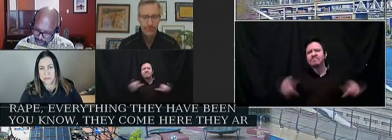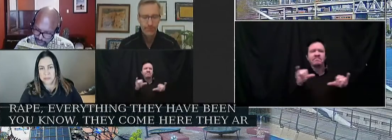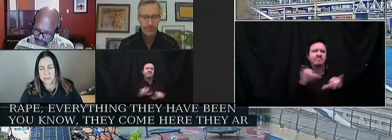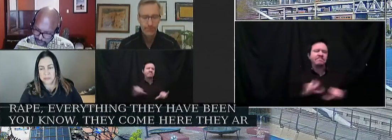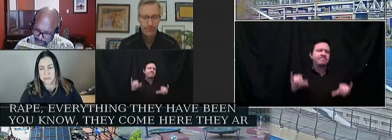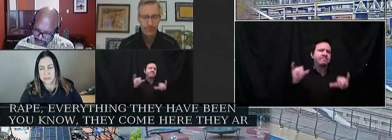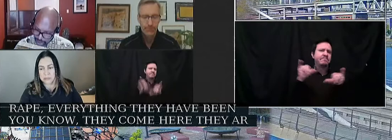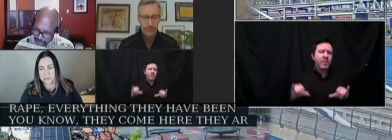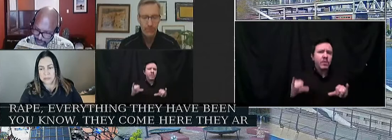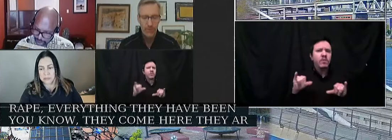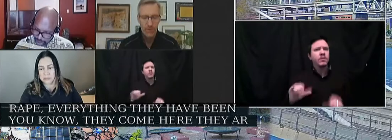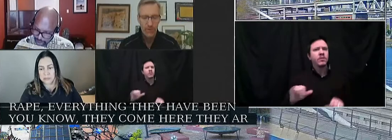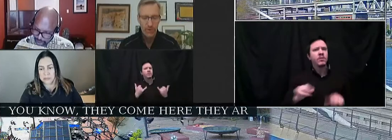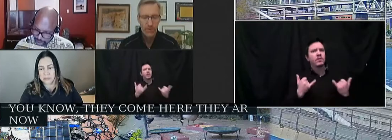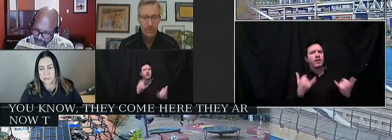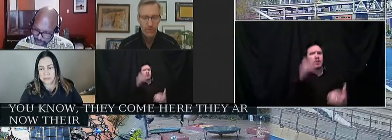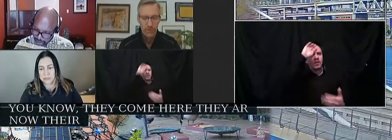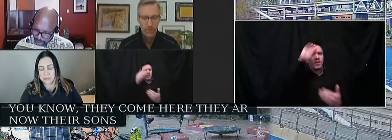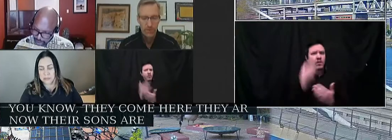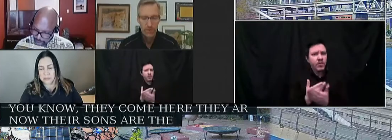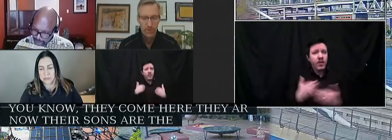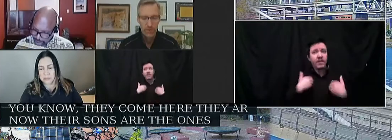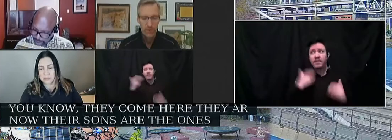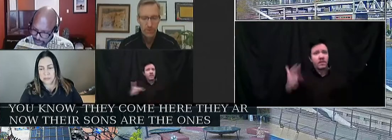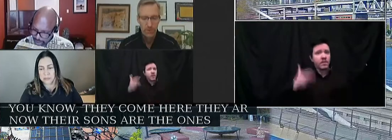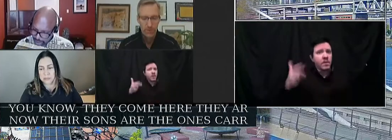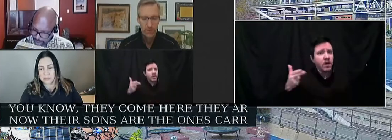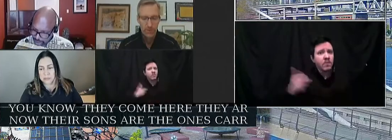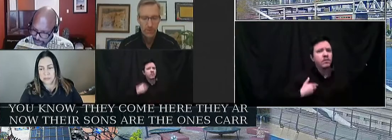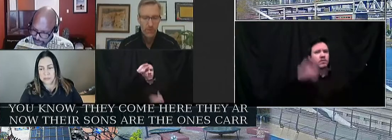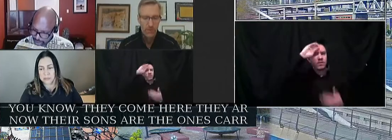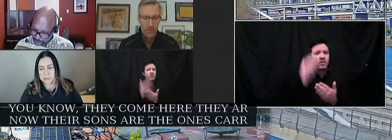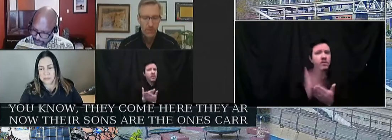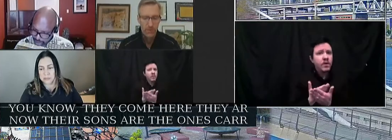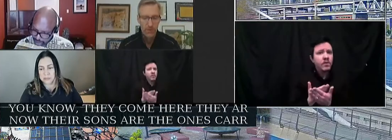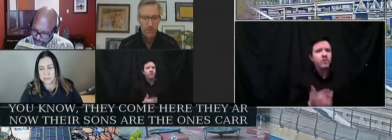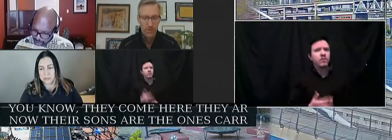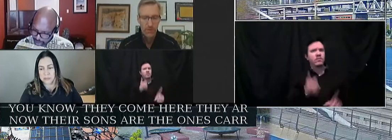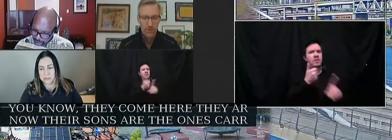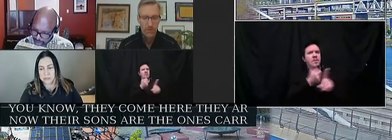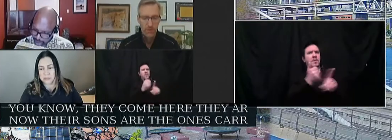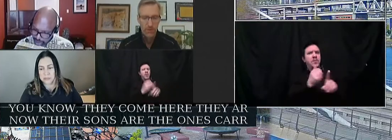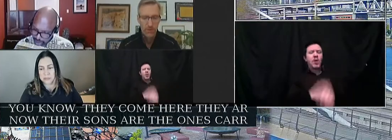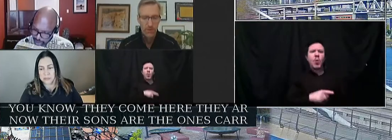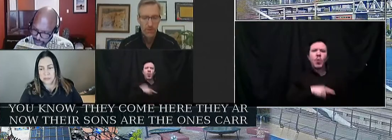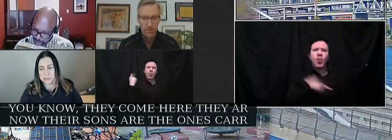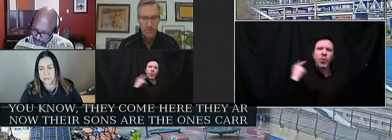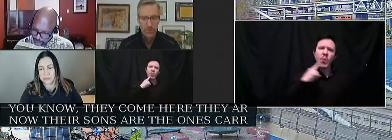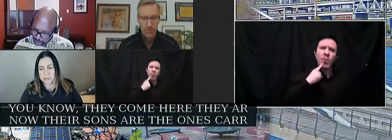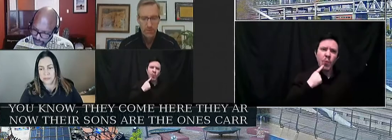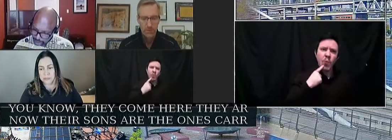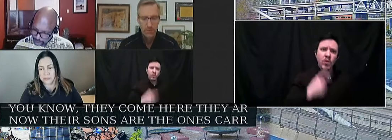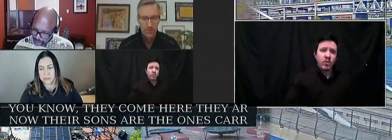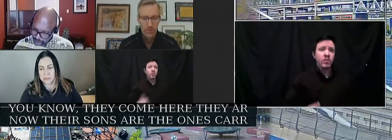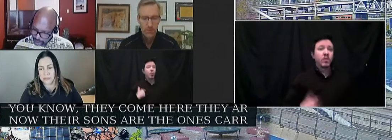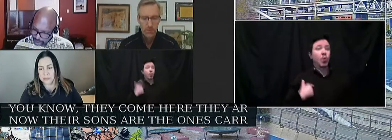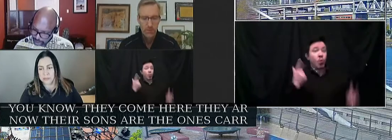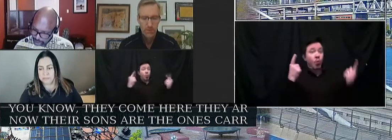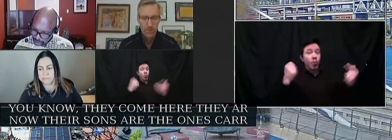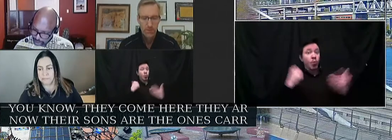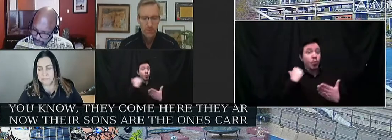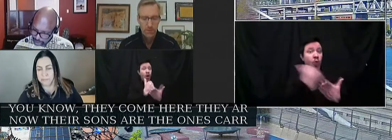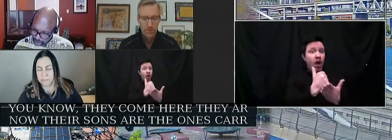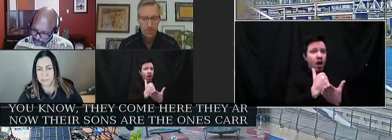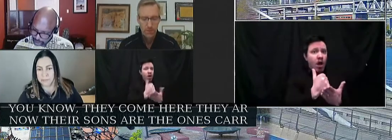their sons are the ones carrying the gun and their sons are the ones that are high risk. And what do we do to help them?